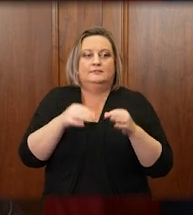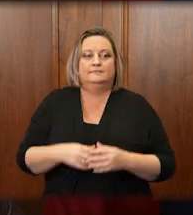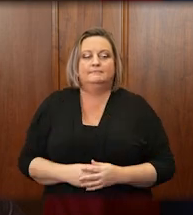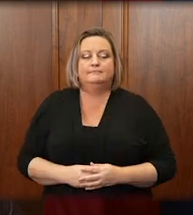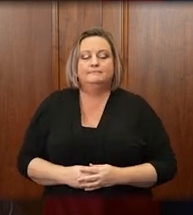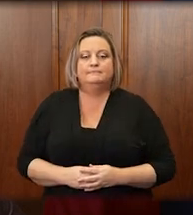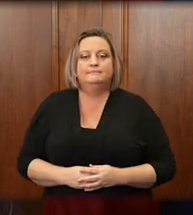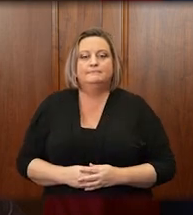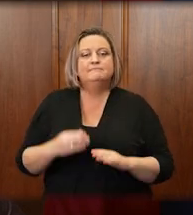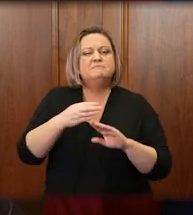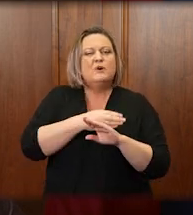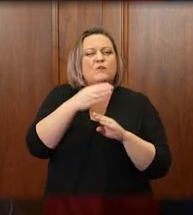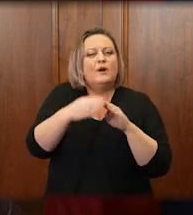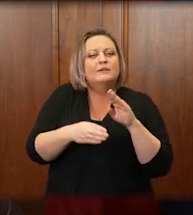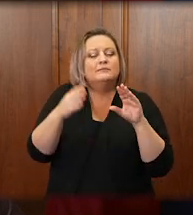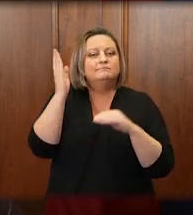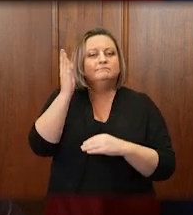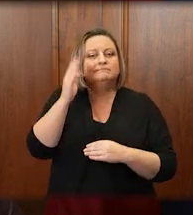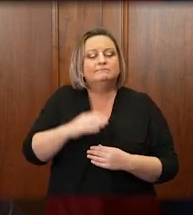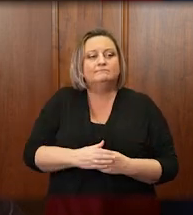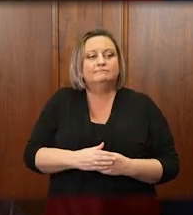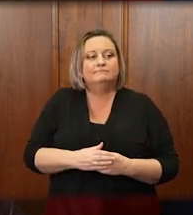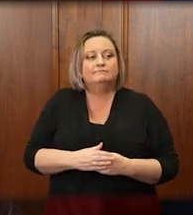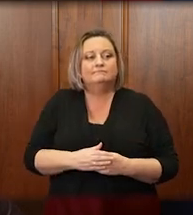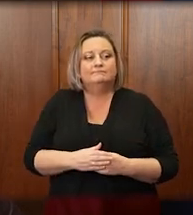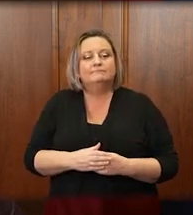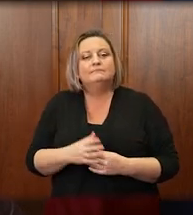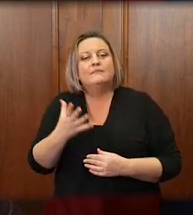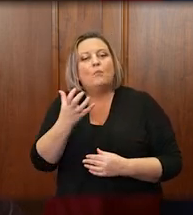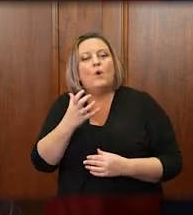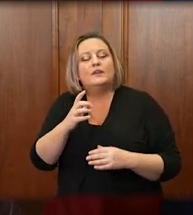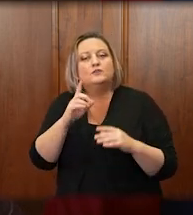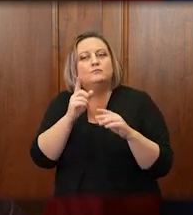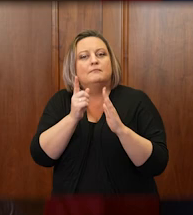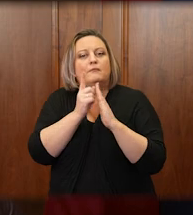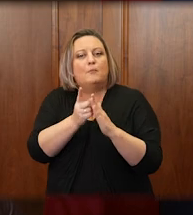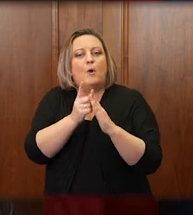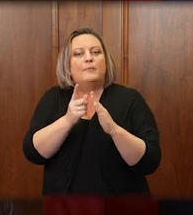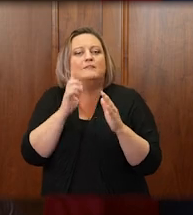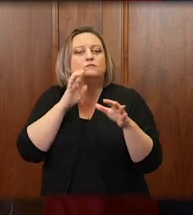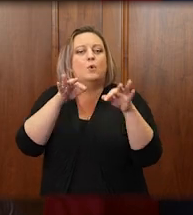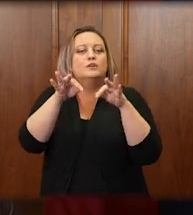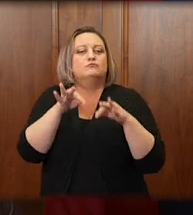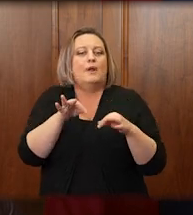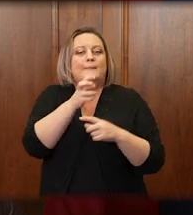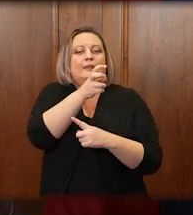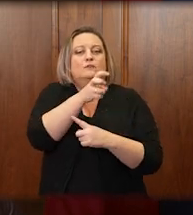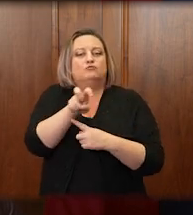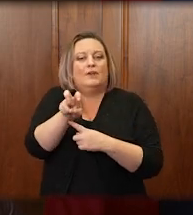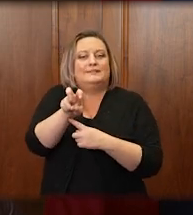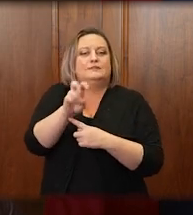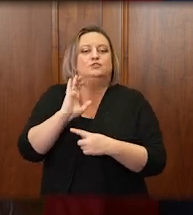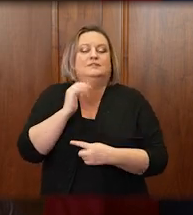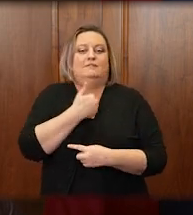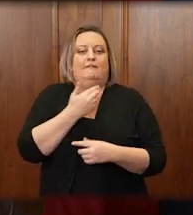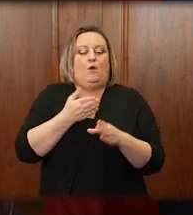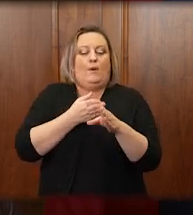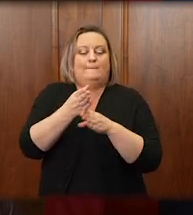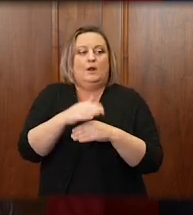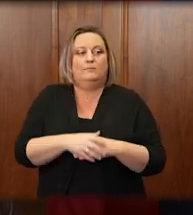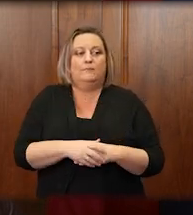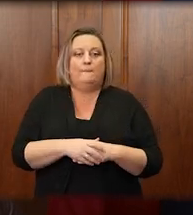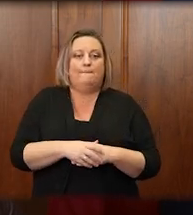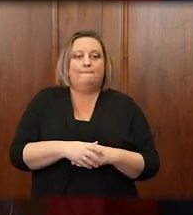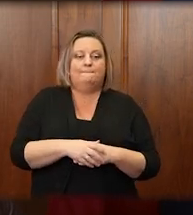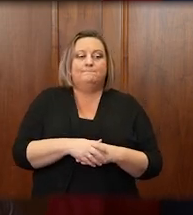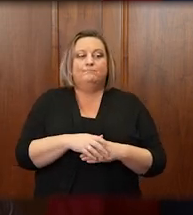Before I close, I wanted to take the usual step of describing transitions in our branch. Retired District